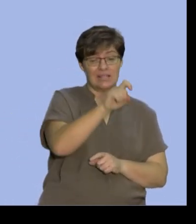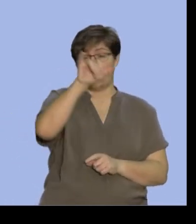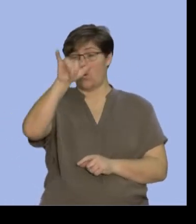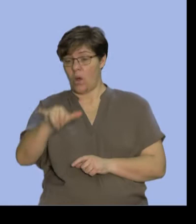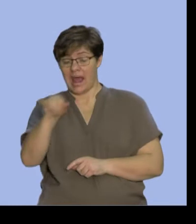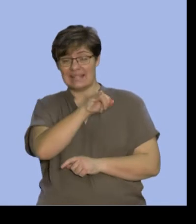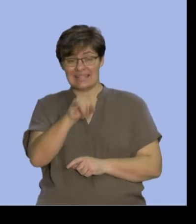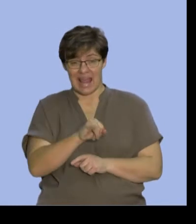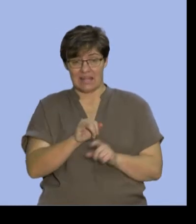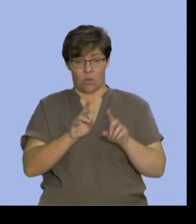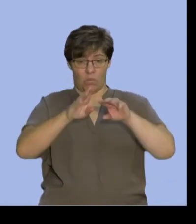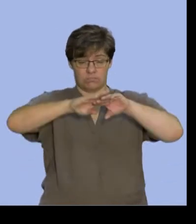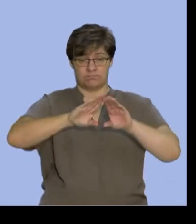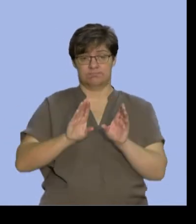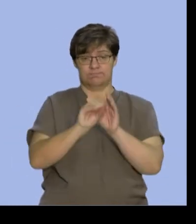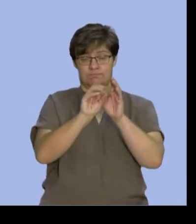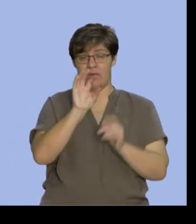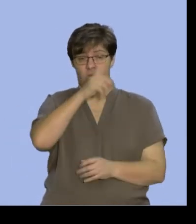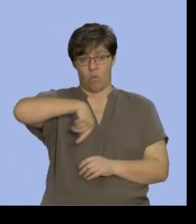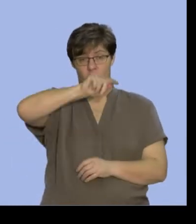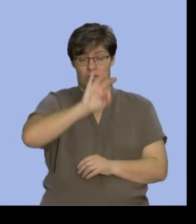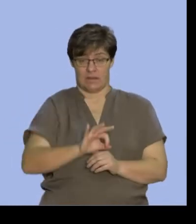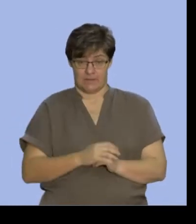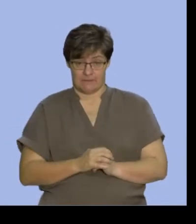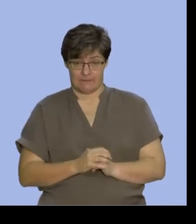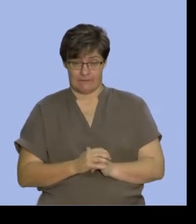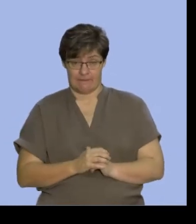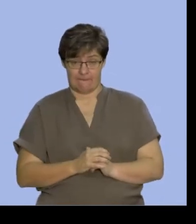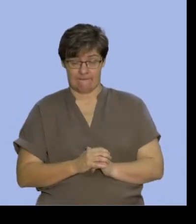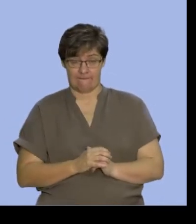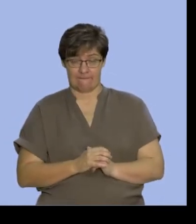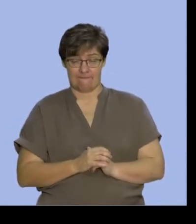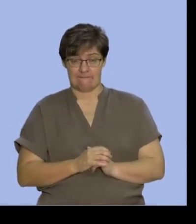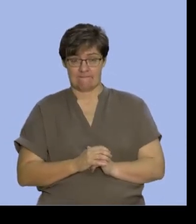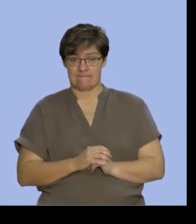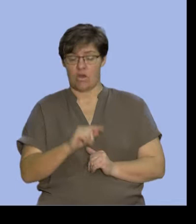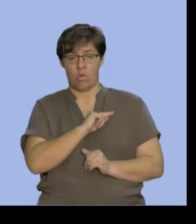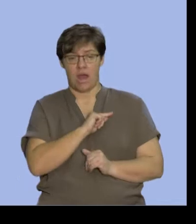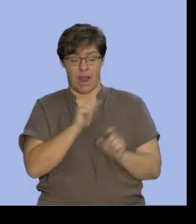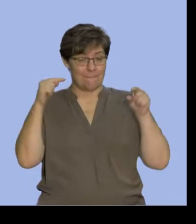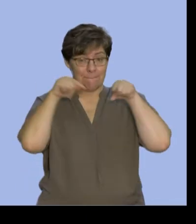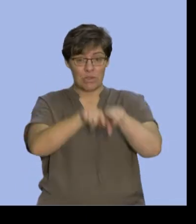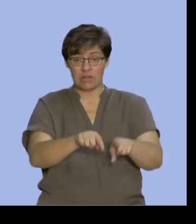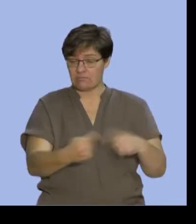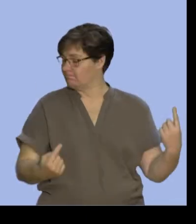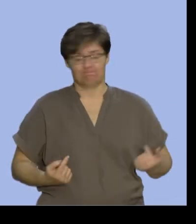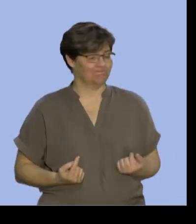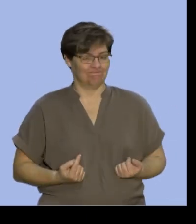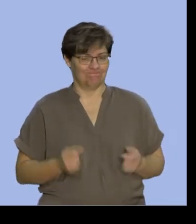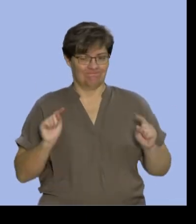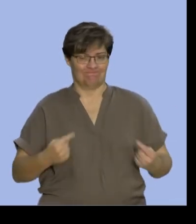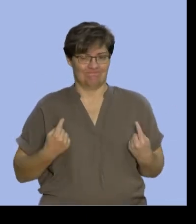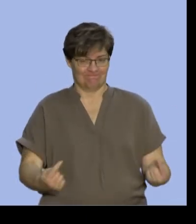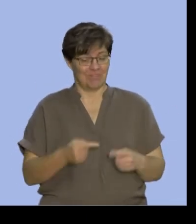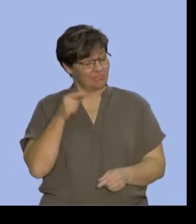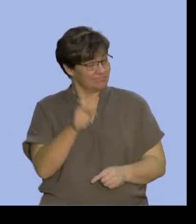intersection of all three of them. Because of that, these are not mutually exclusive. And that's